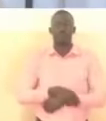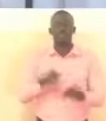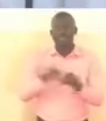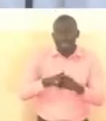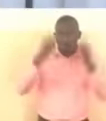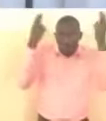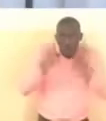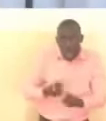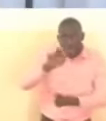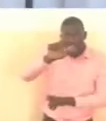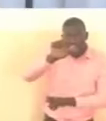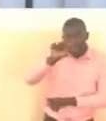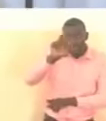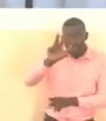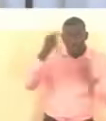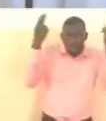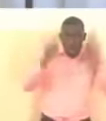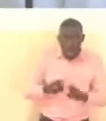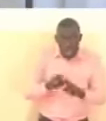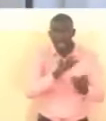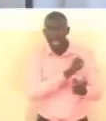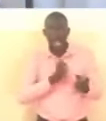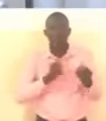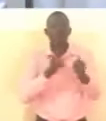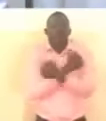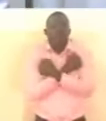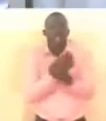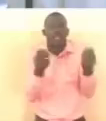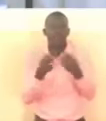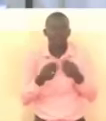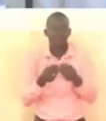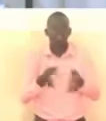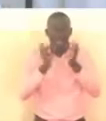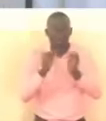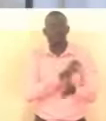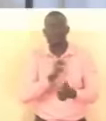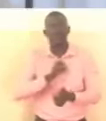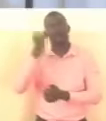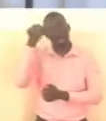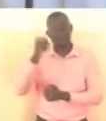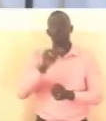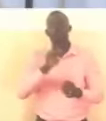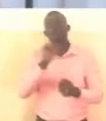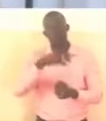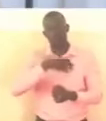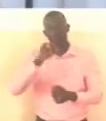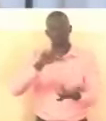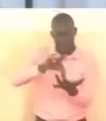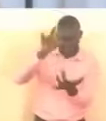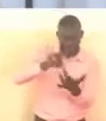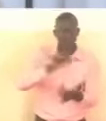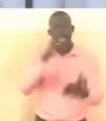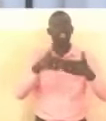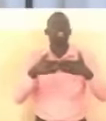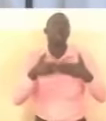the law and our noble values and consents define our thoughts decisions and actions